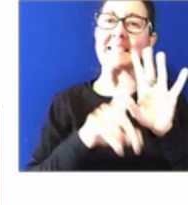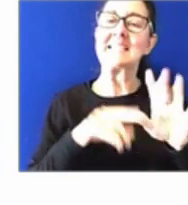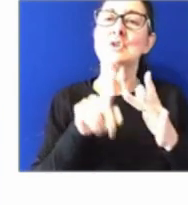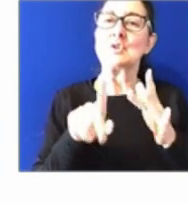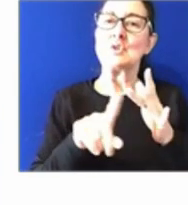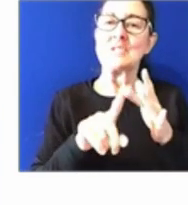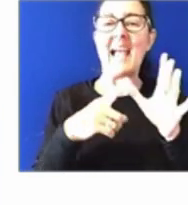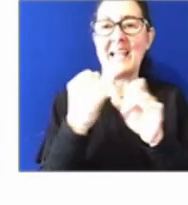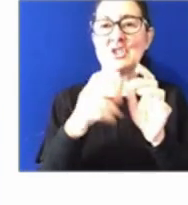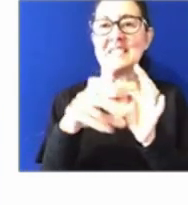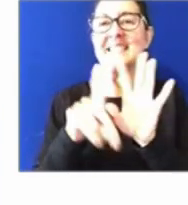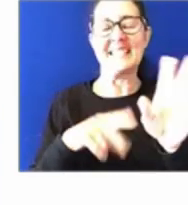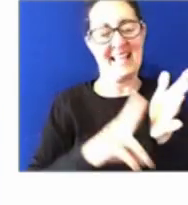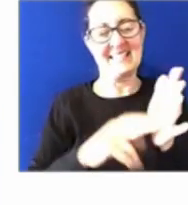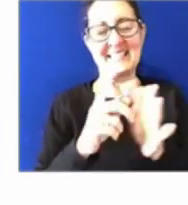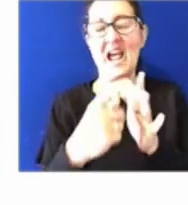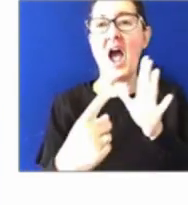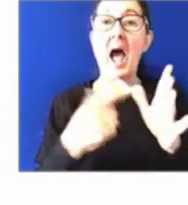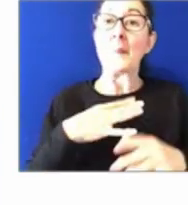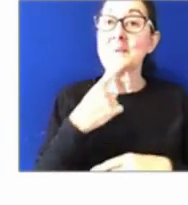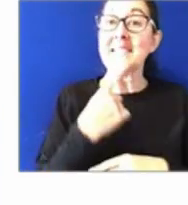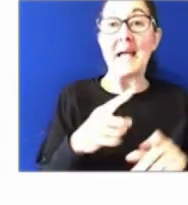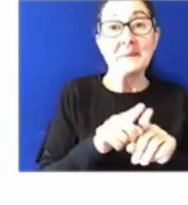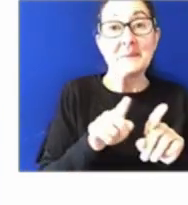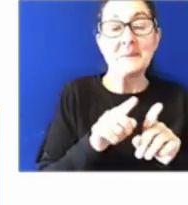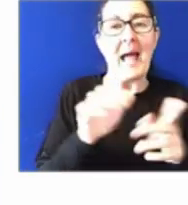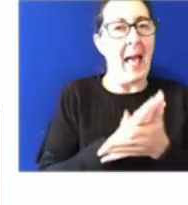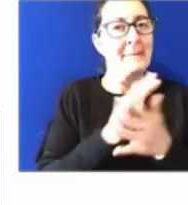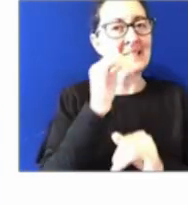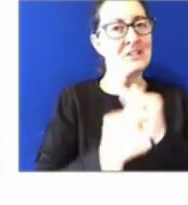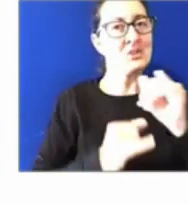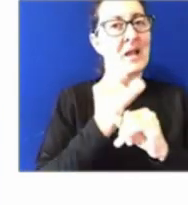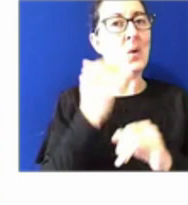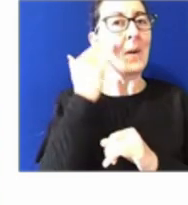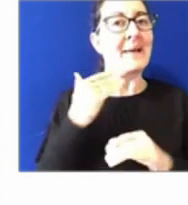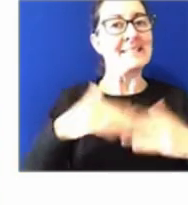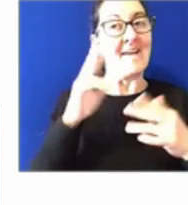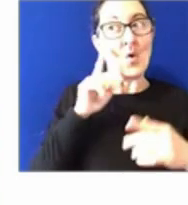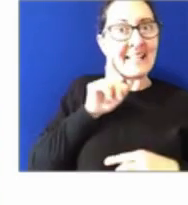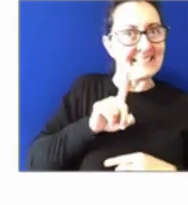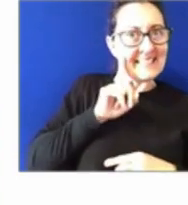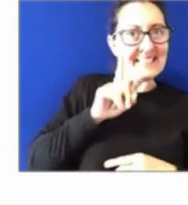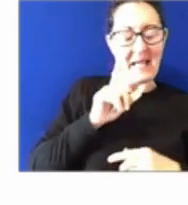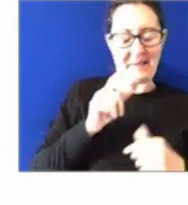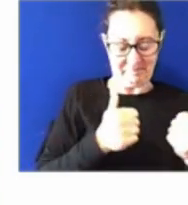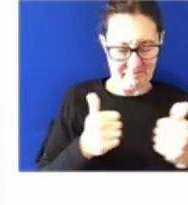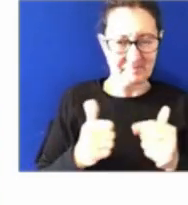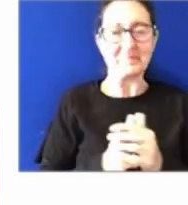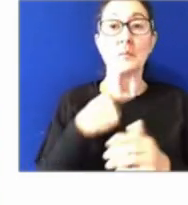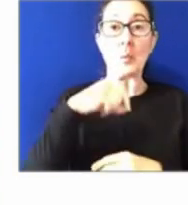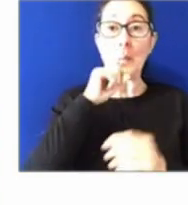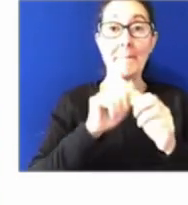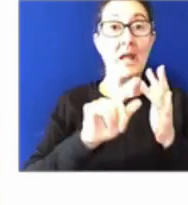say happy International Women's Day for yesterday. We're going to be your panel today and we're here to answer your